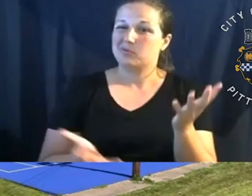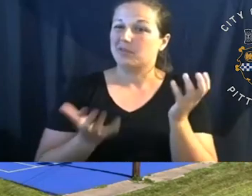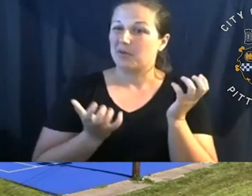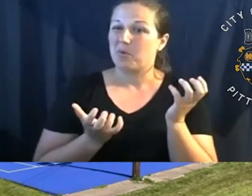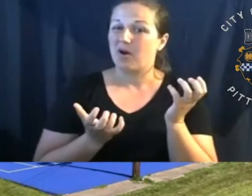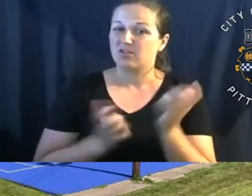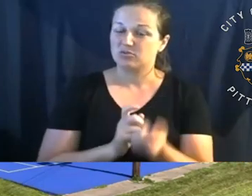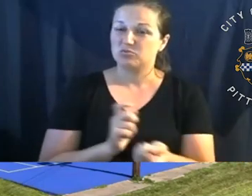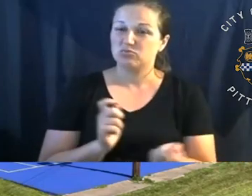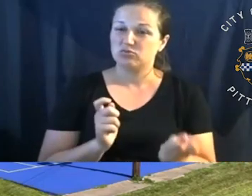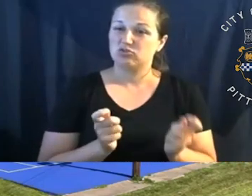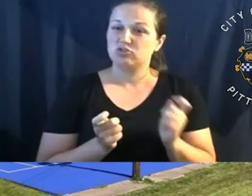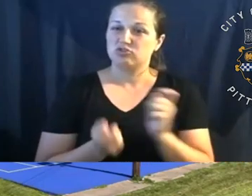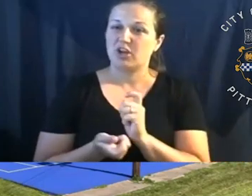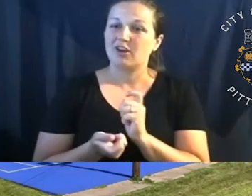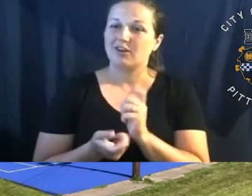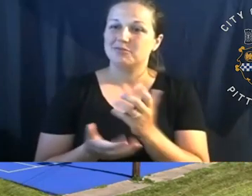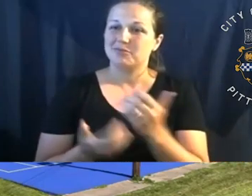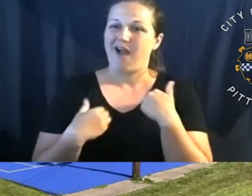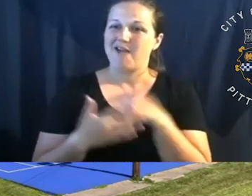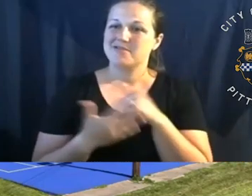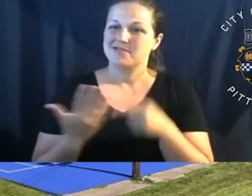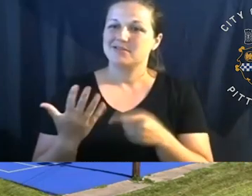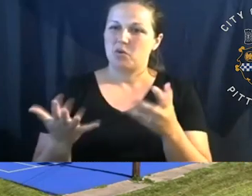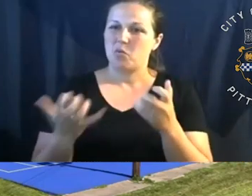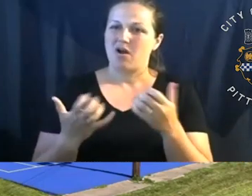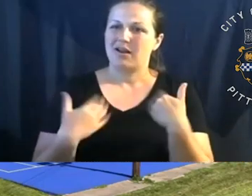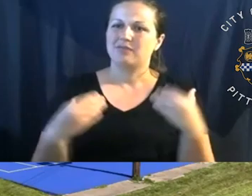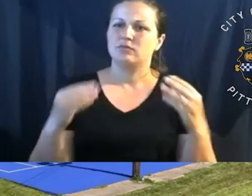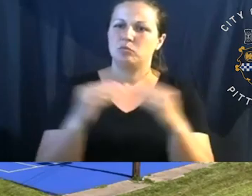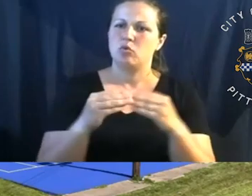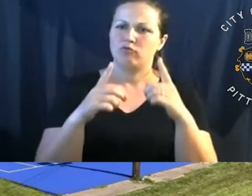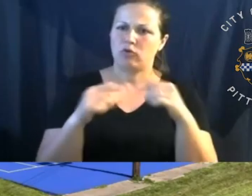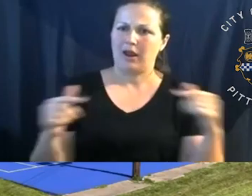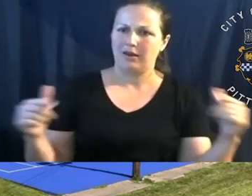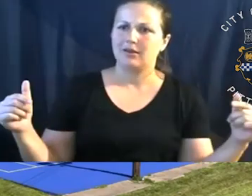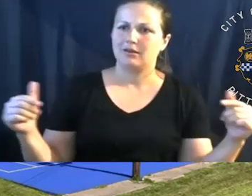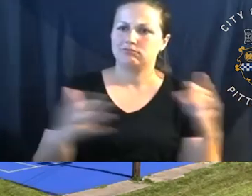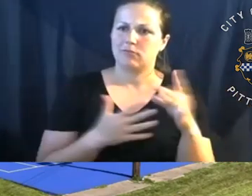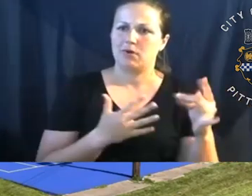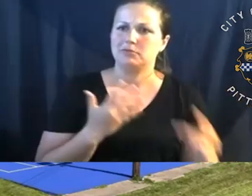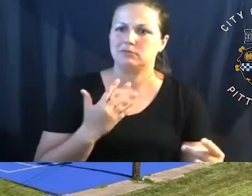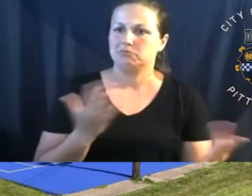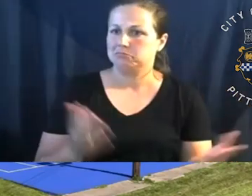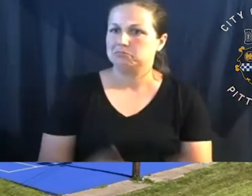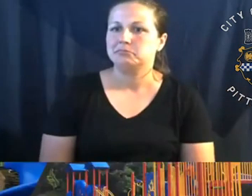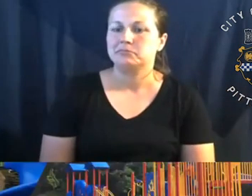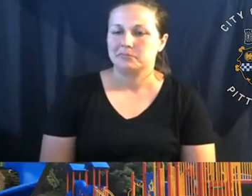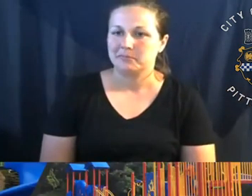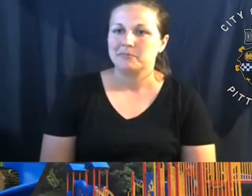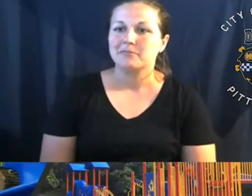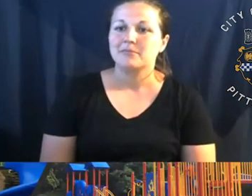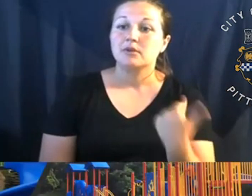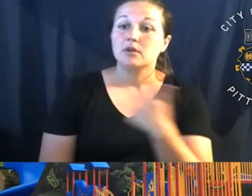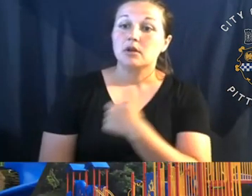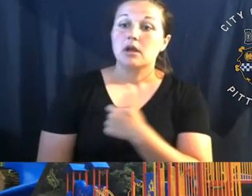changing those assets slightly to get a more greater variety of, uh, recreational activities. Um, we have